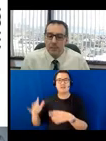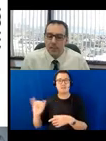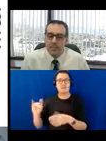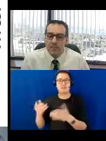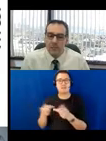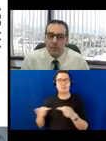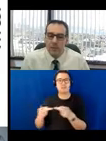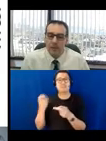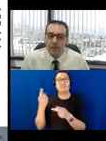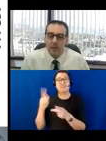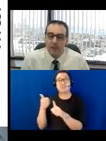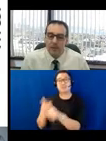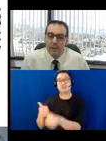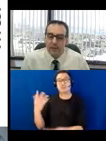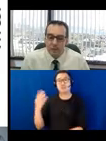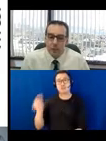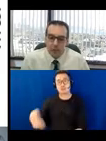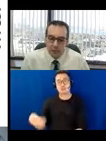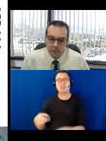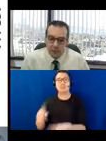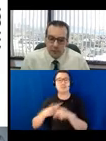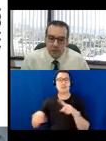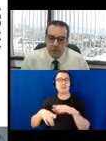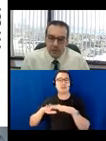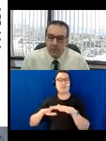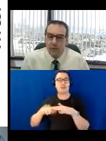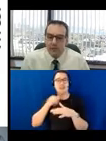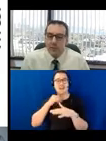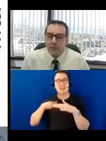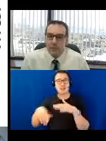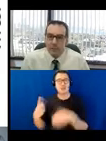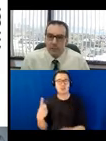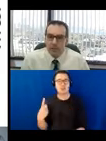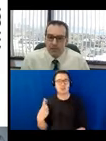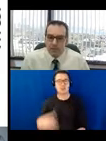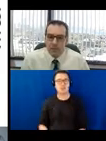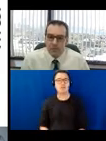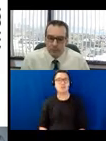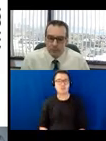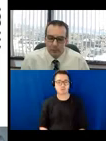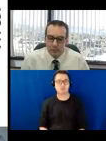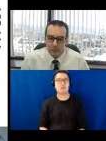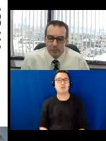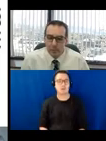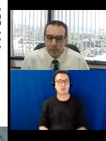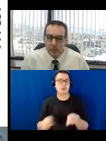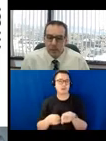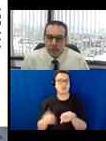percent, but not less than one at each location and also must be along an accessible route.